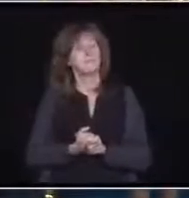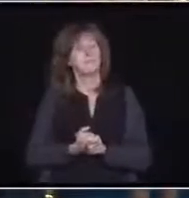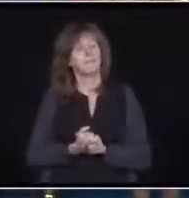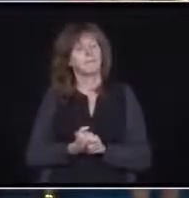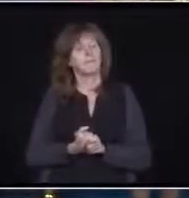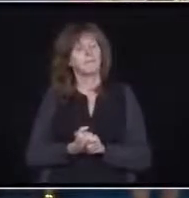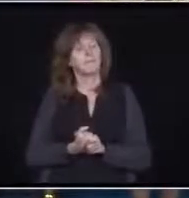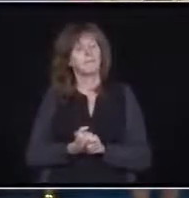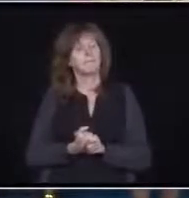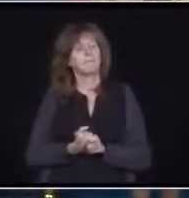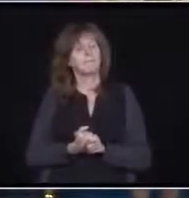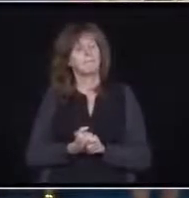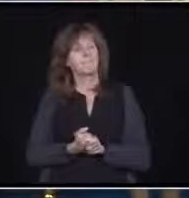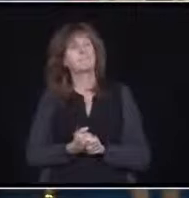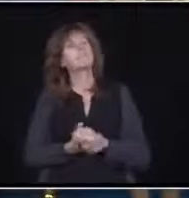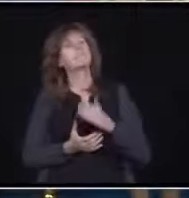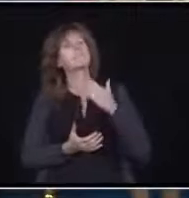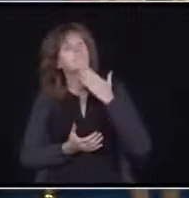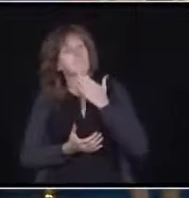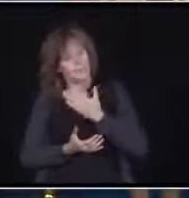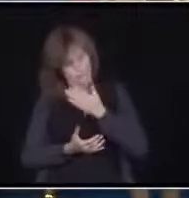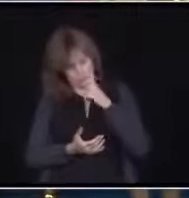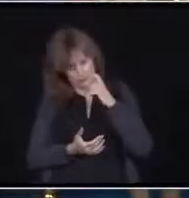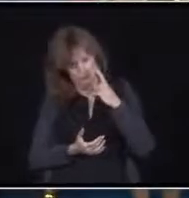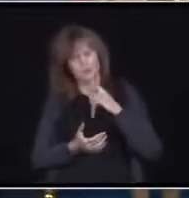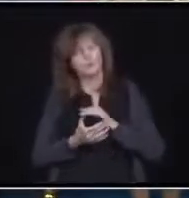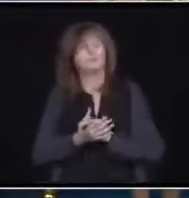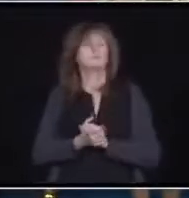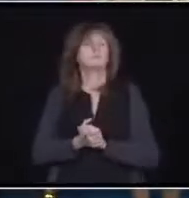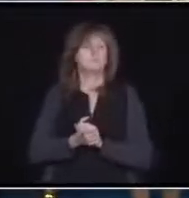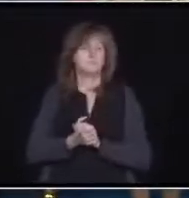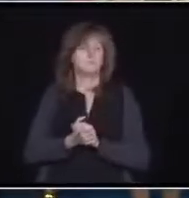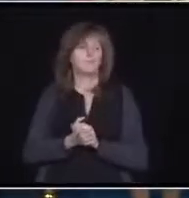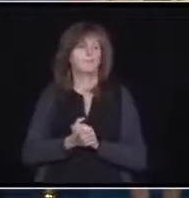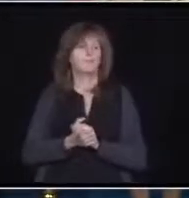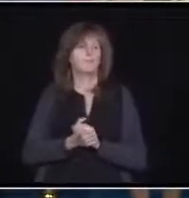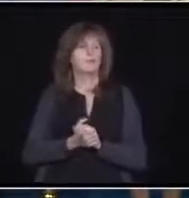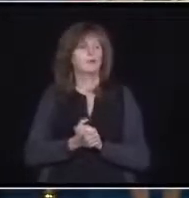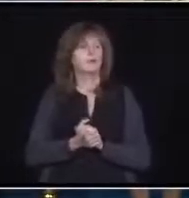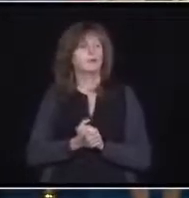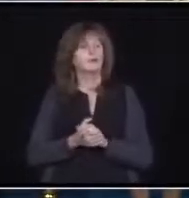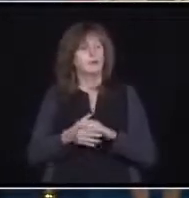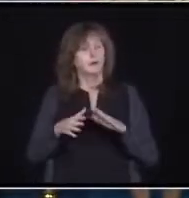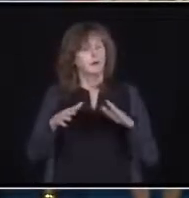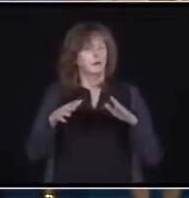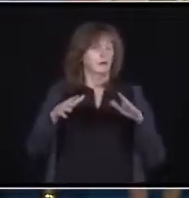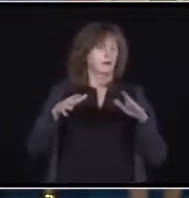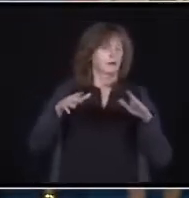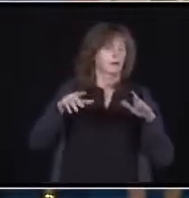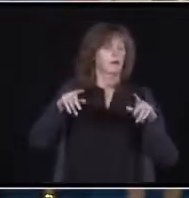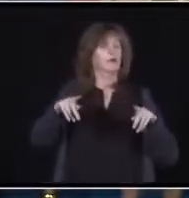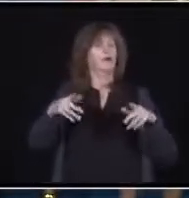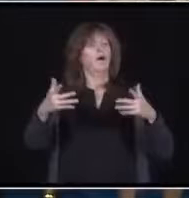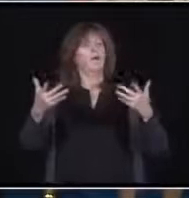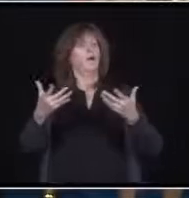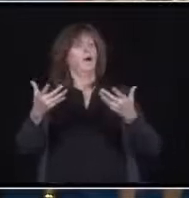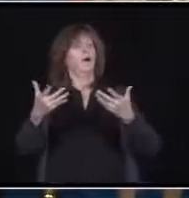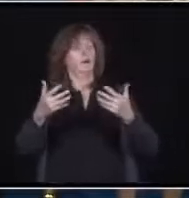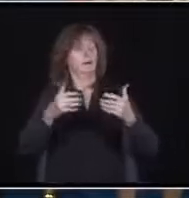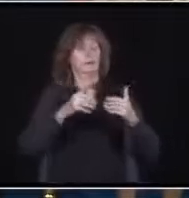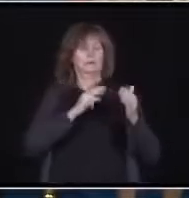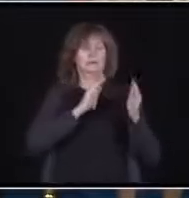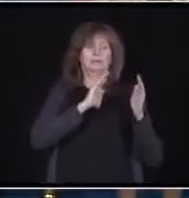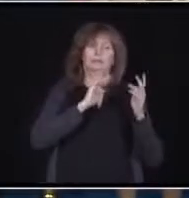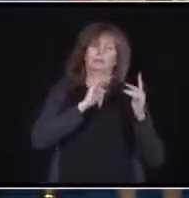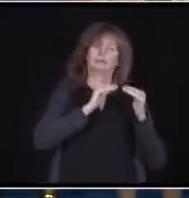Yes, thank you, Premier. When we are people like to compare stage two and we're going to three and we're going back to two, you have to